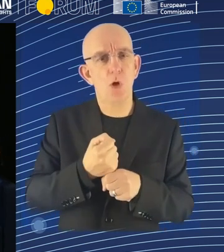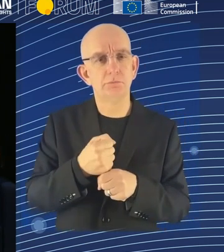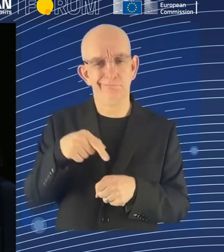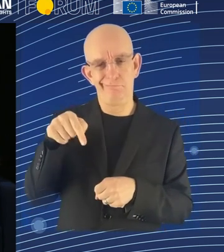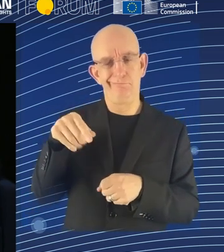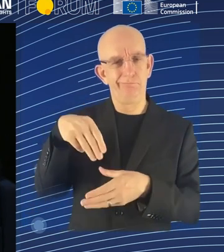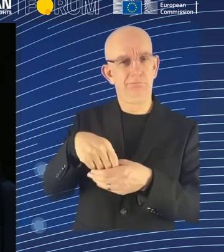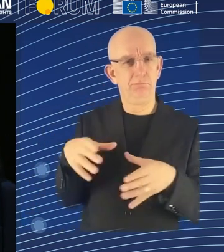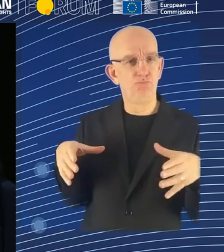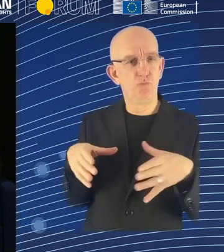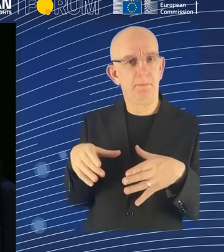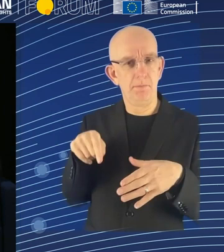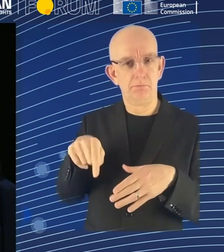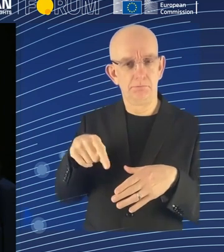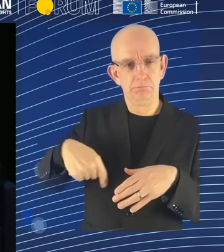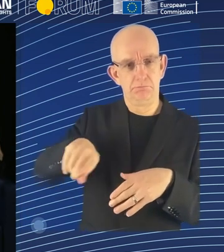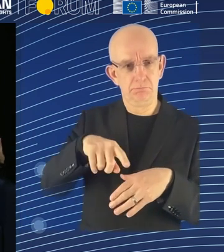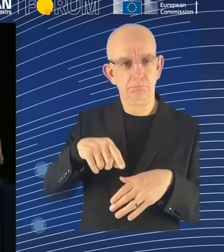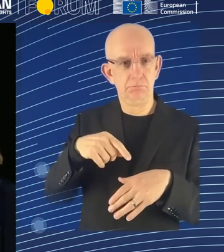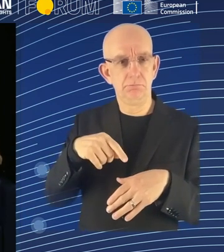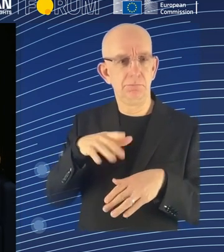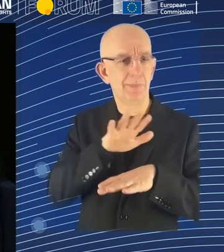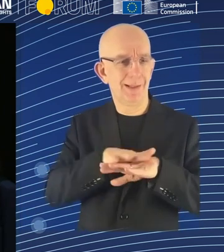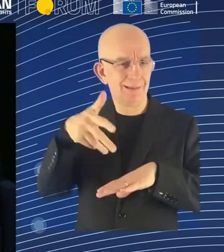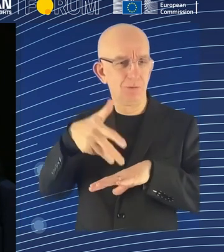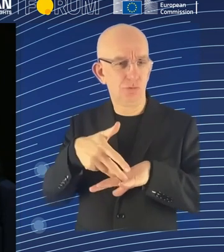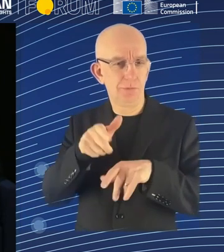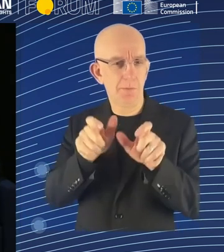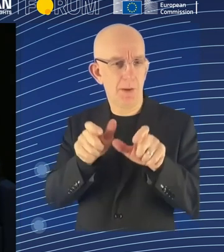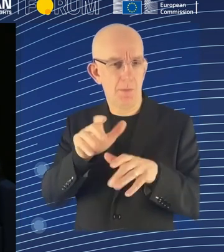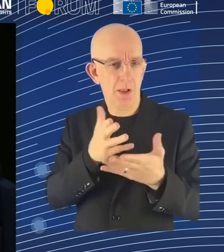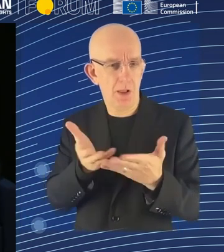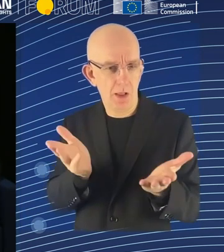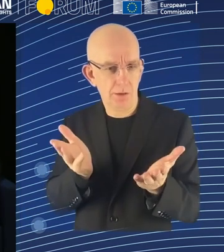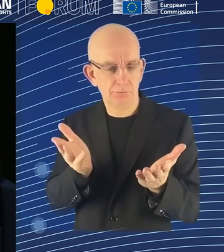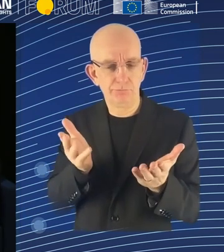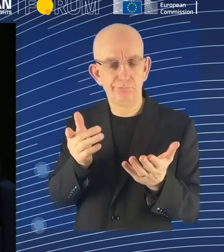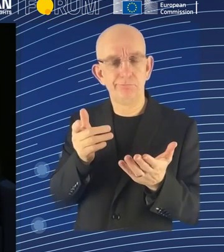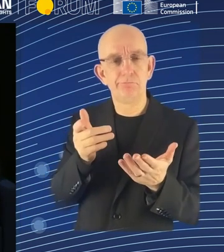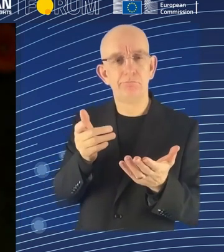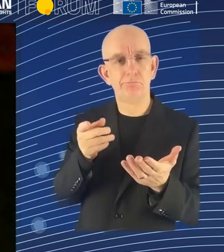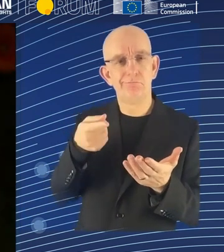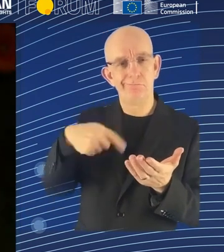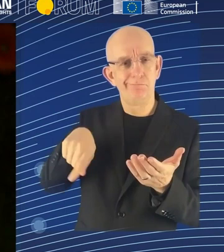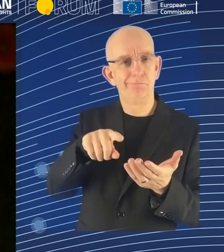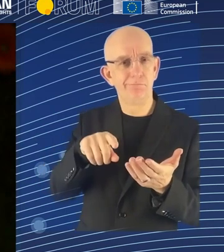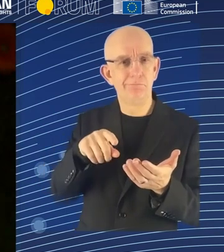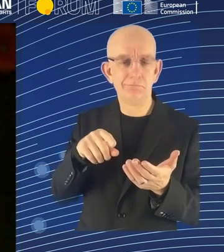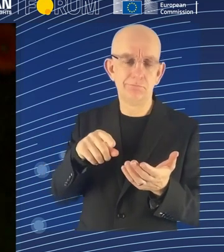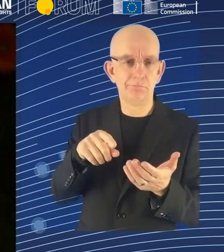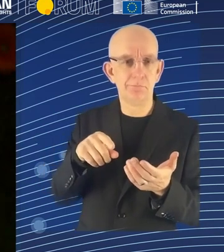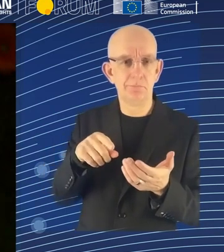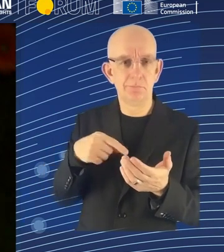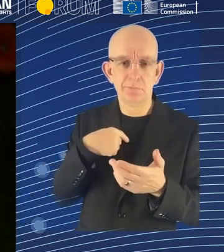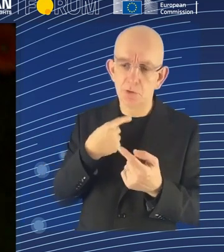and who define as indigenous peoples. And there is, for instance, an indigenous movement on AI